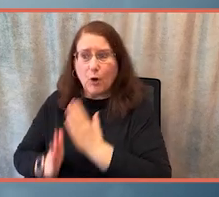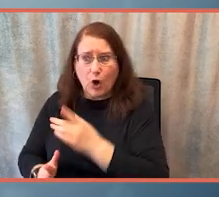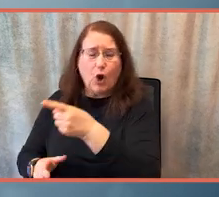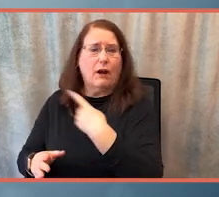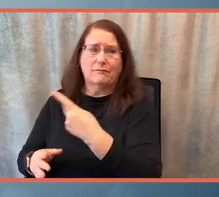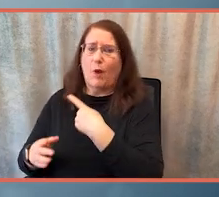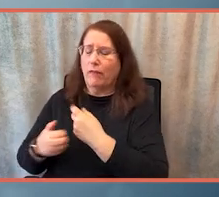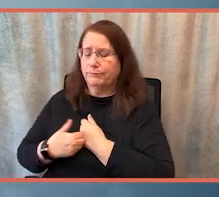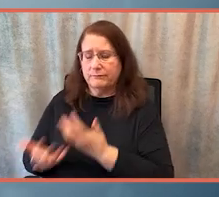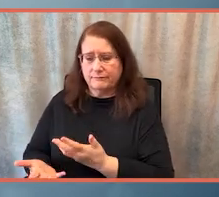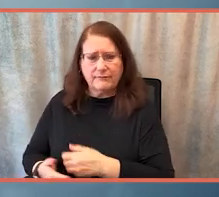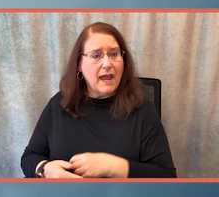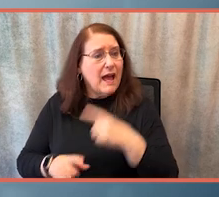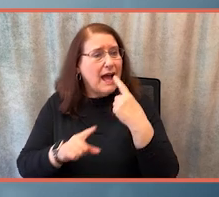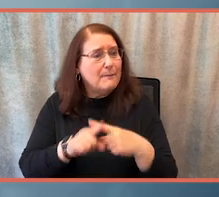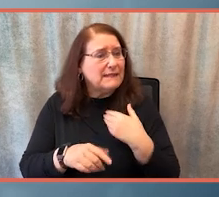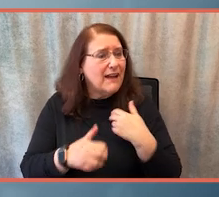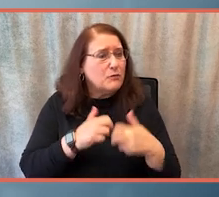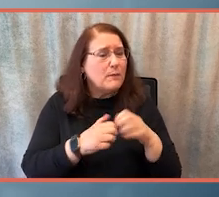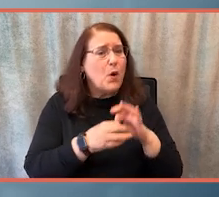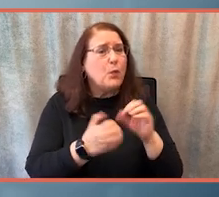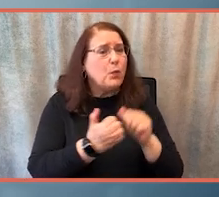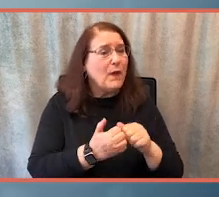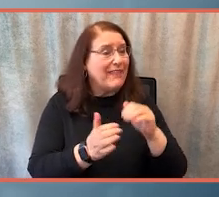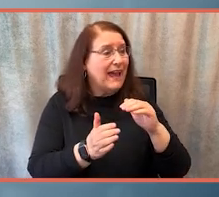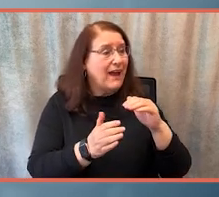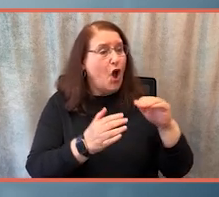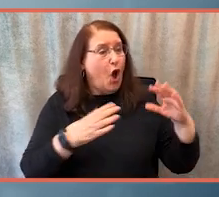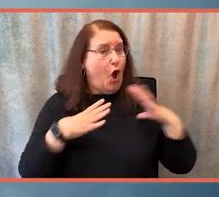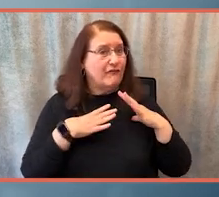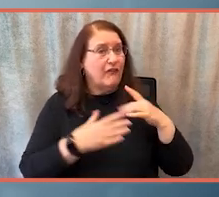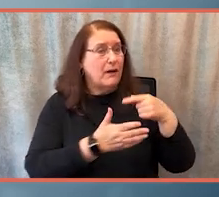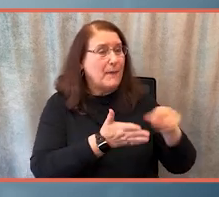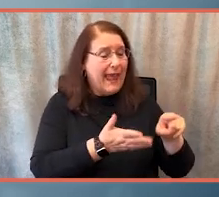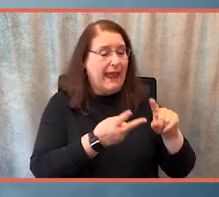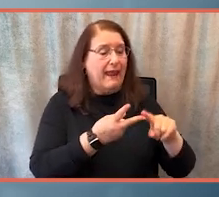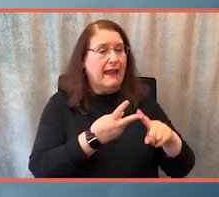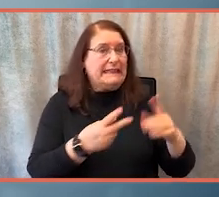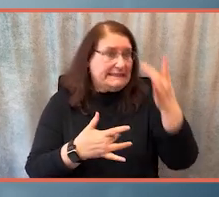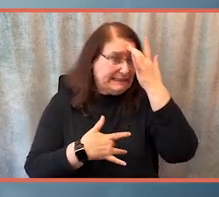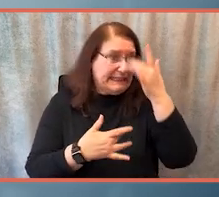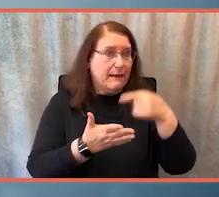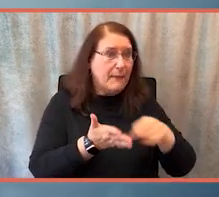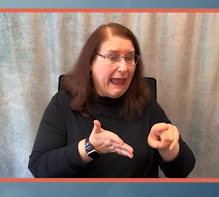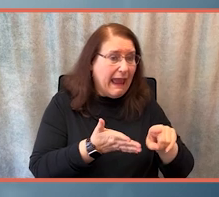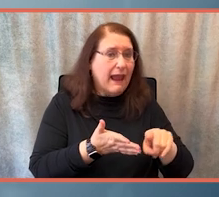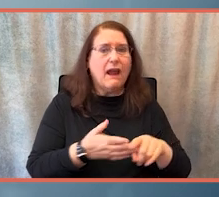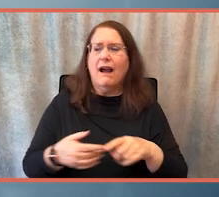Not to mention paid leave and paid sick leave. And so I am worried that they are going to come into my house